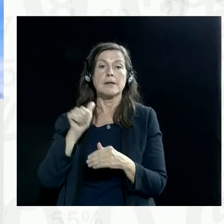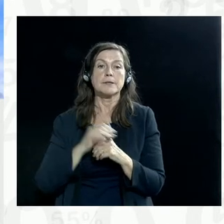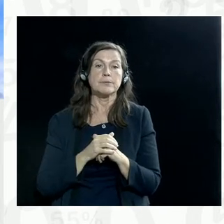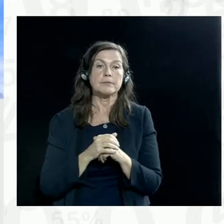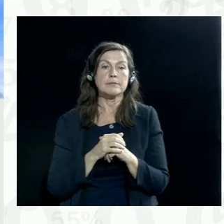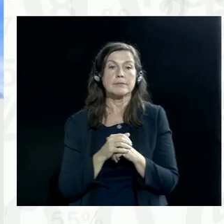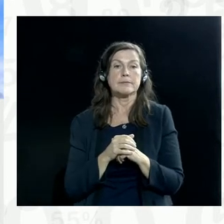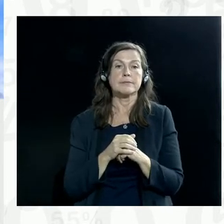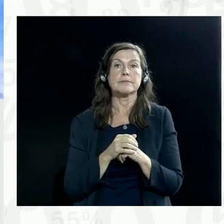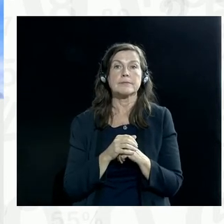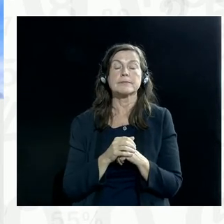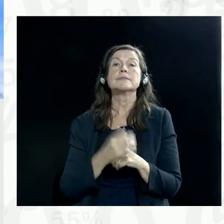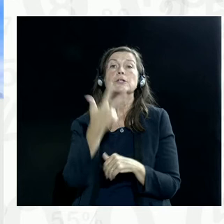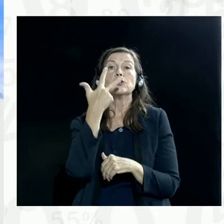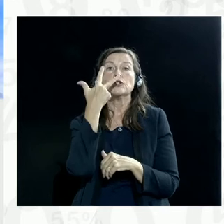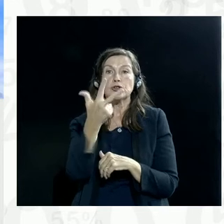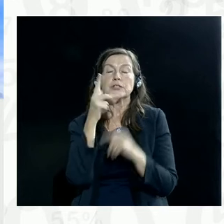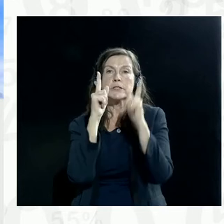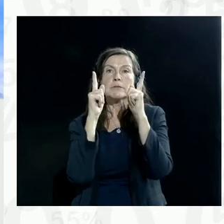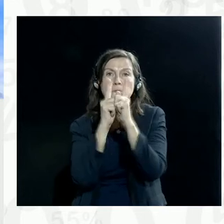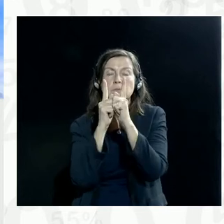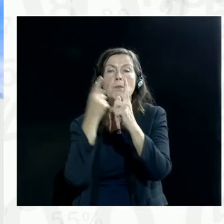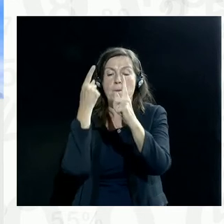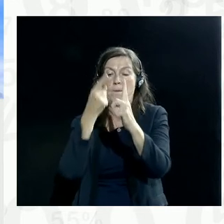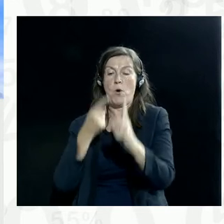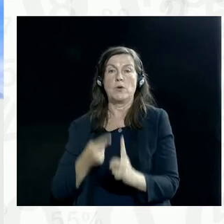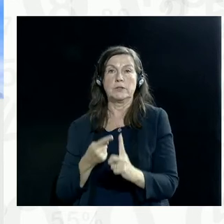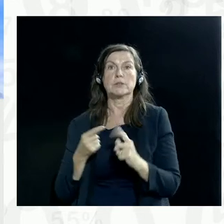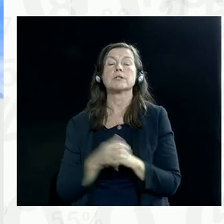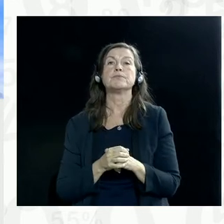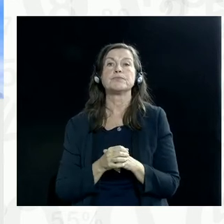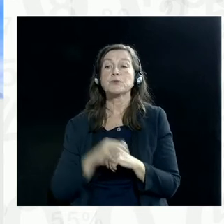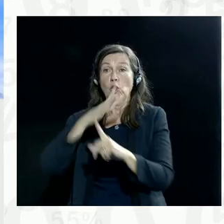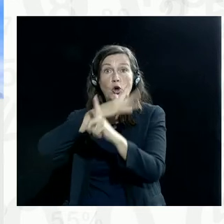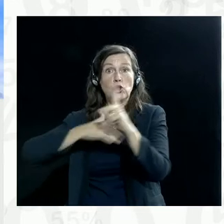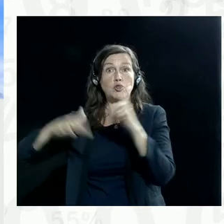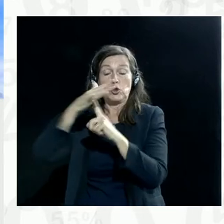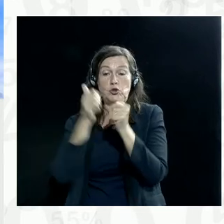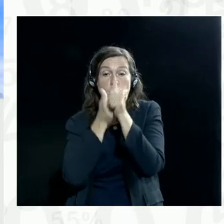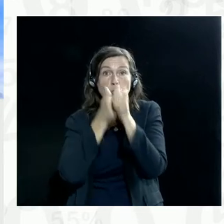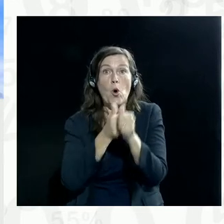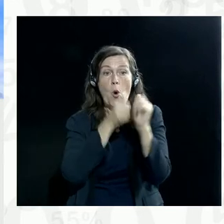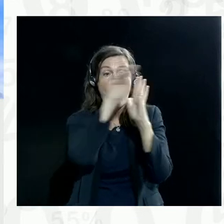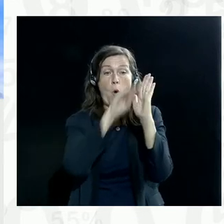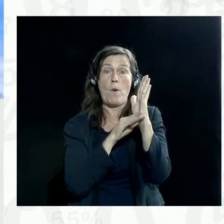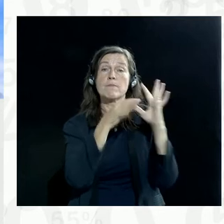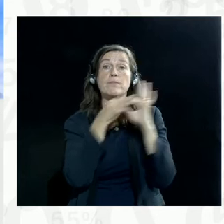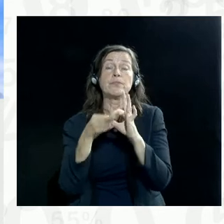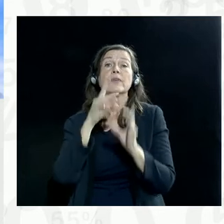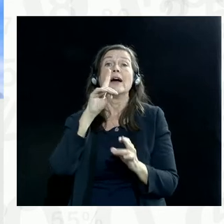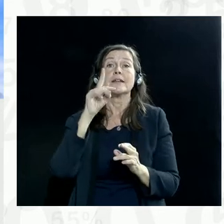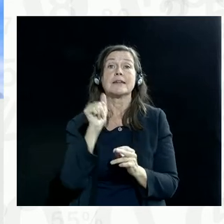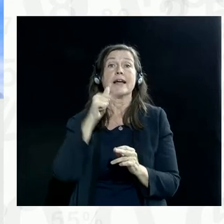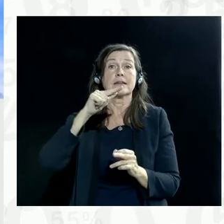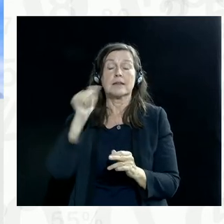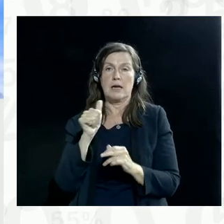out in three brief points. Let me begin with social norms around data. So I think